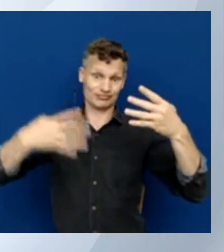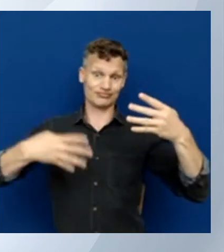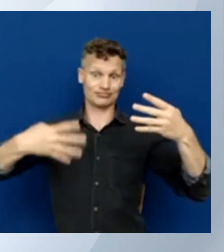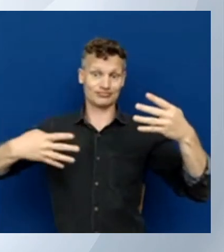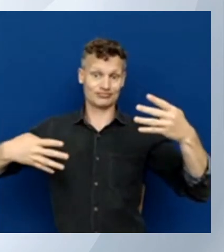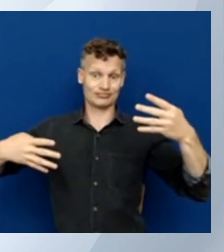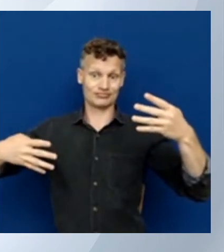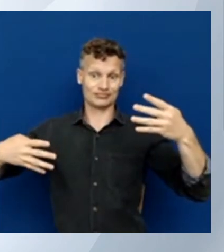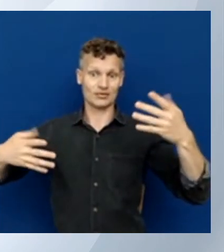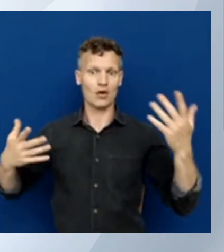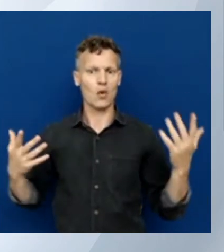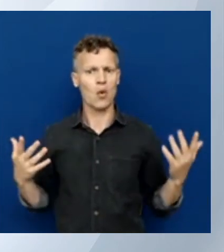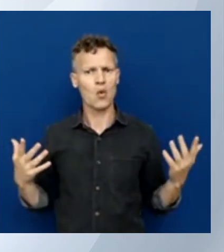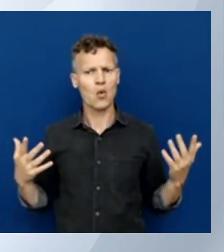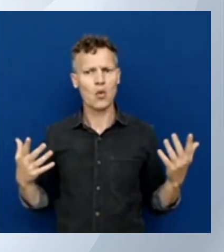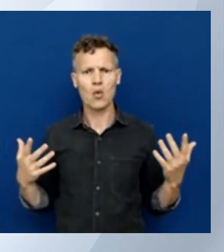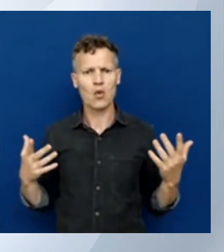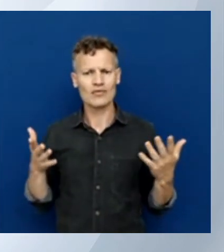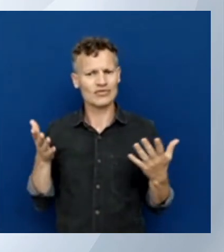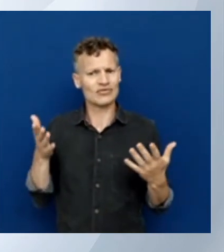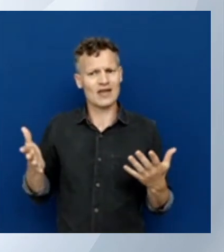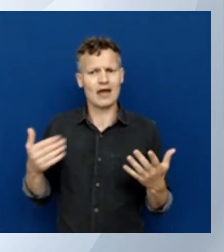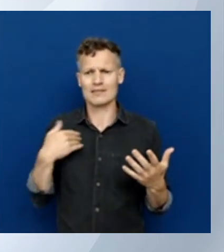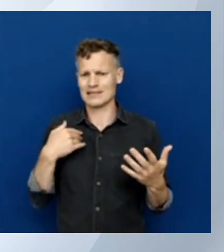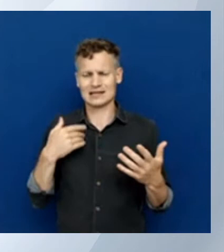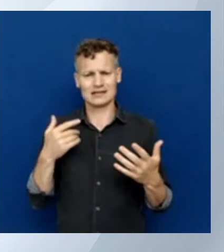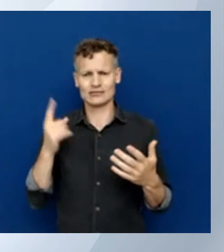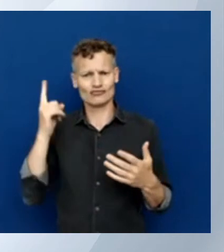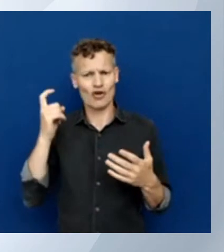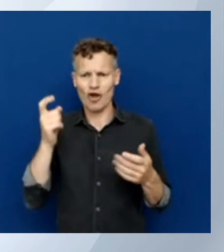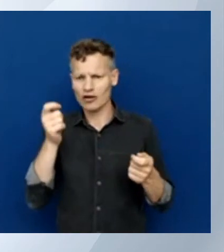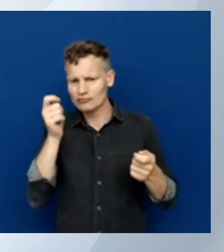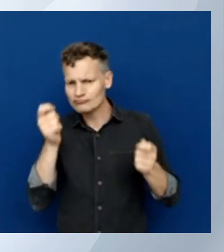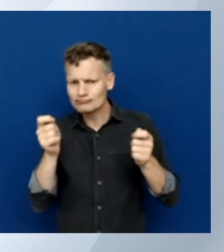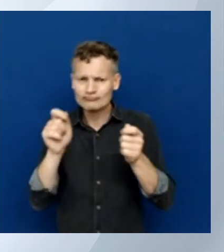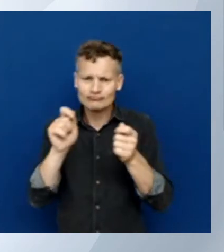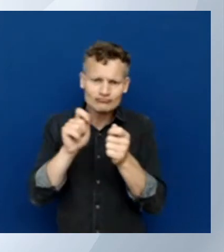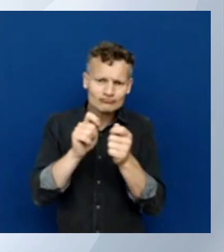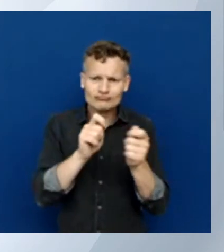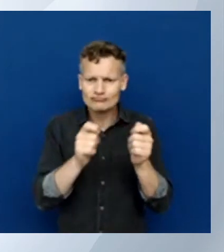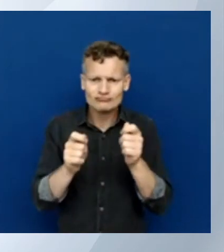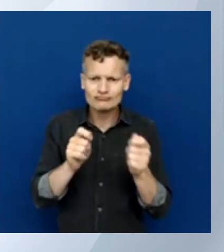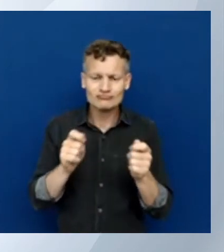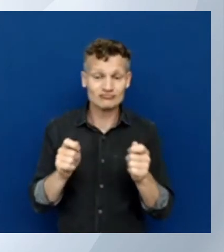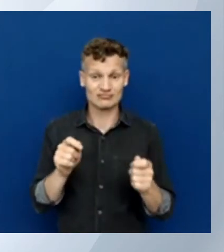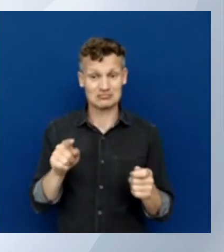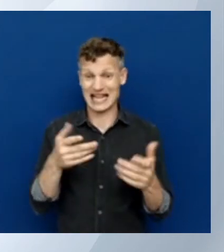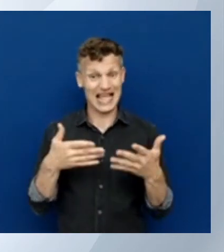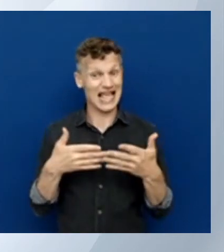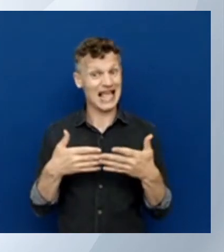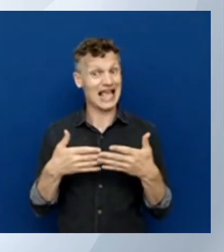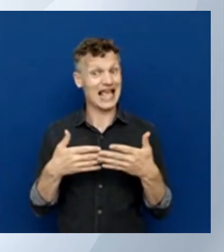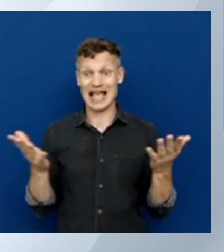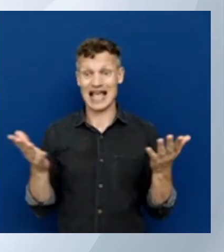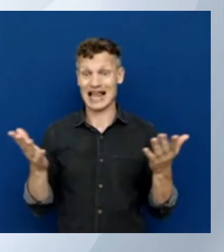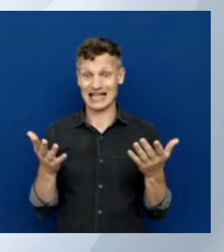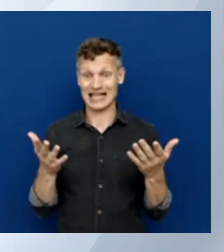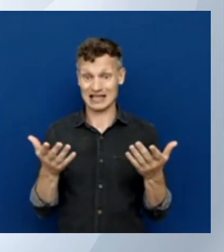working on them. So it does this with almost every resource within Azure so pretty nicely